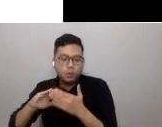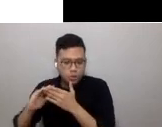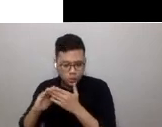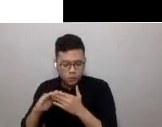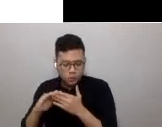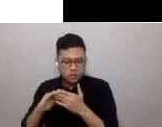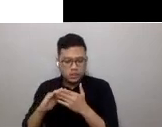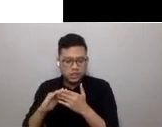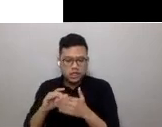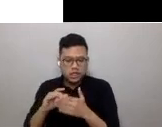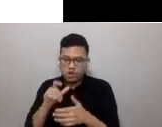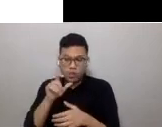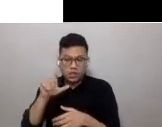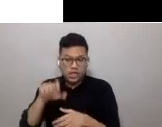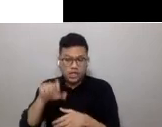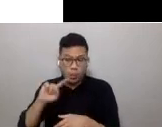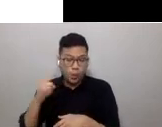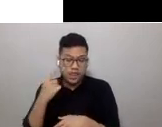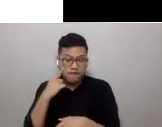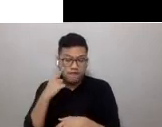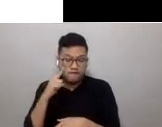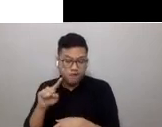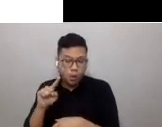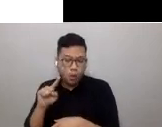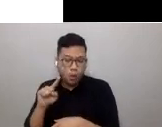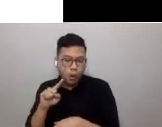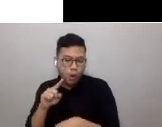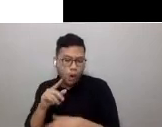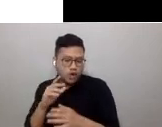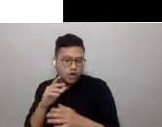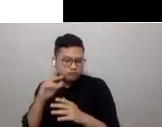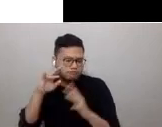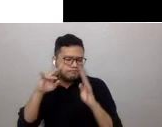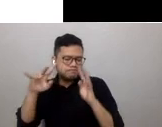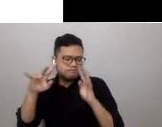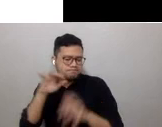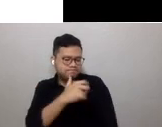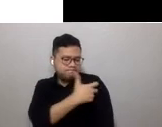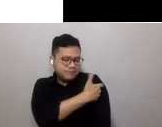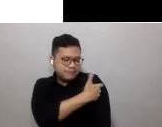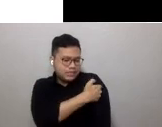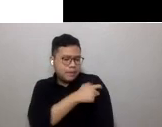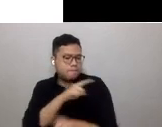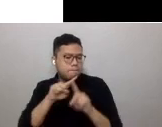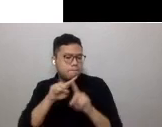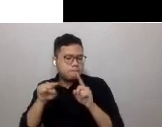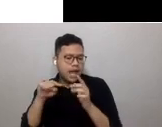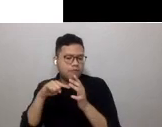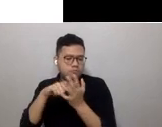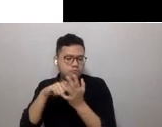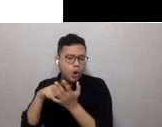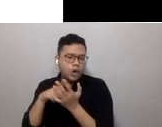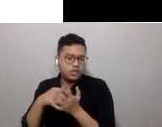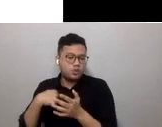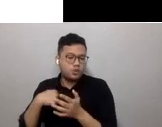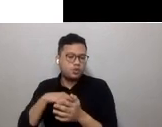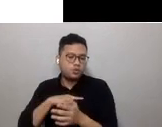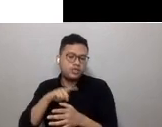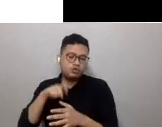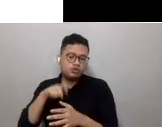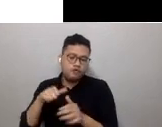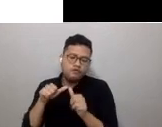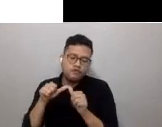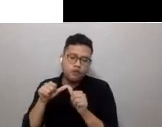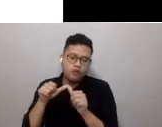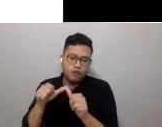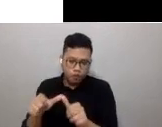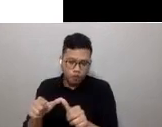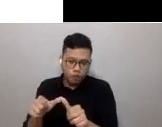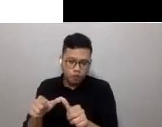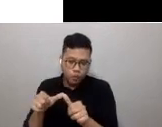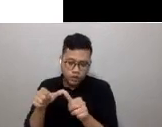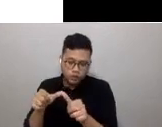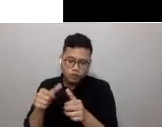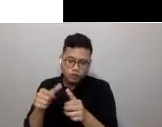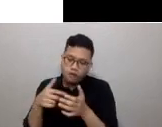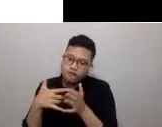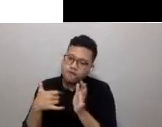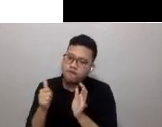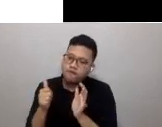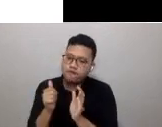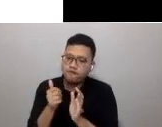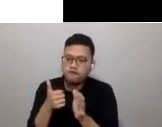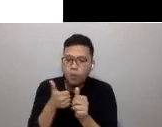reserved for the creation of a vaccine, but should similarly be a model for the creation of more resilient and sustainable built